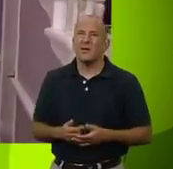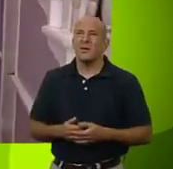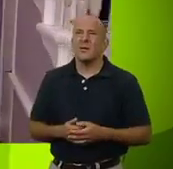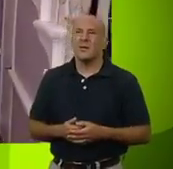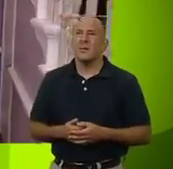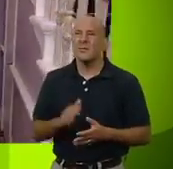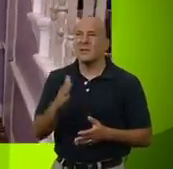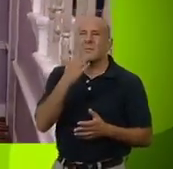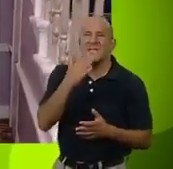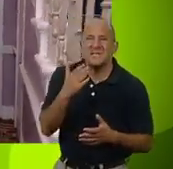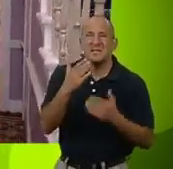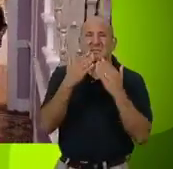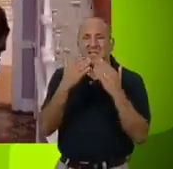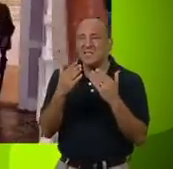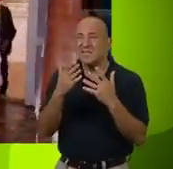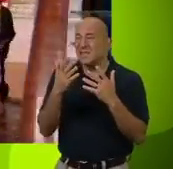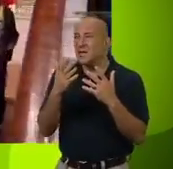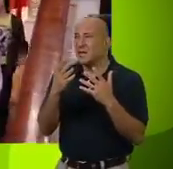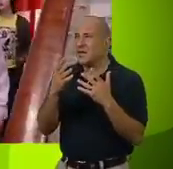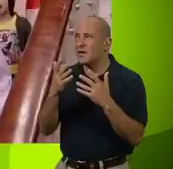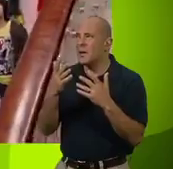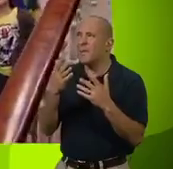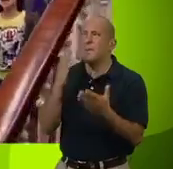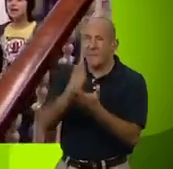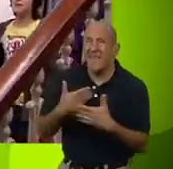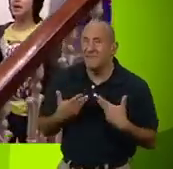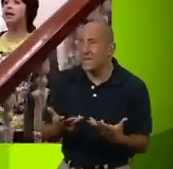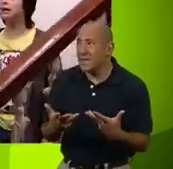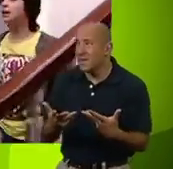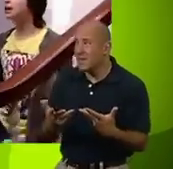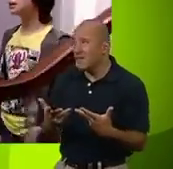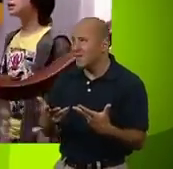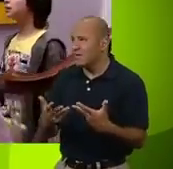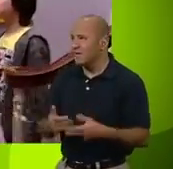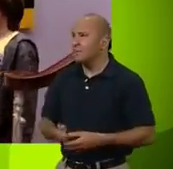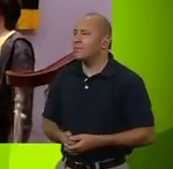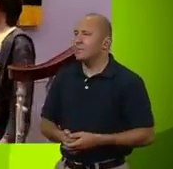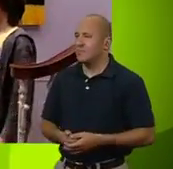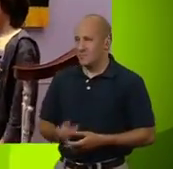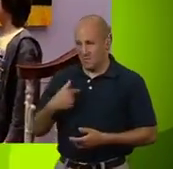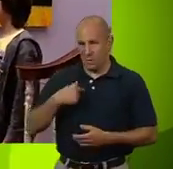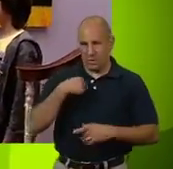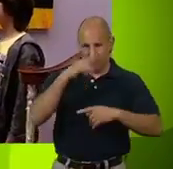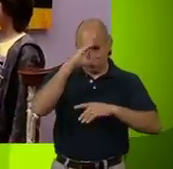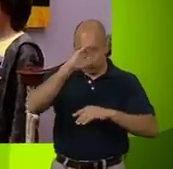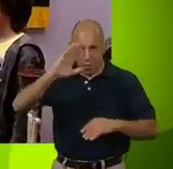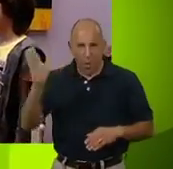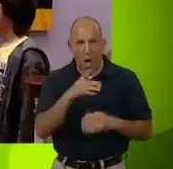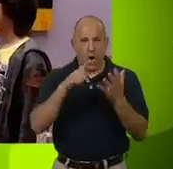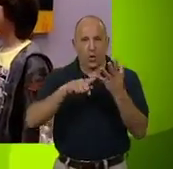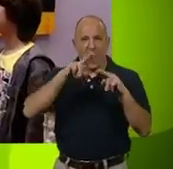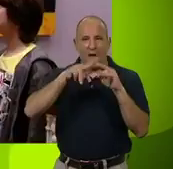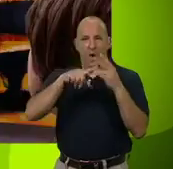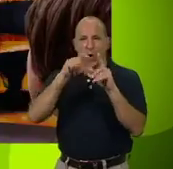Oliver, please! Please! You have to believe me! I'll be sure to tell the rest of the UFO